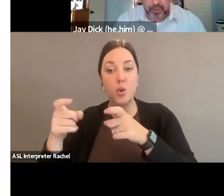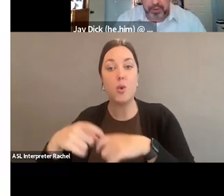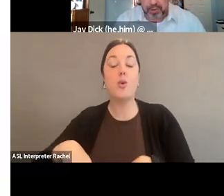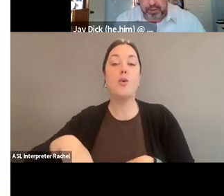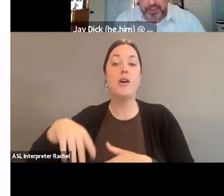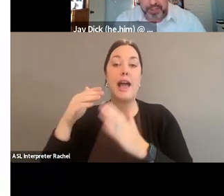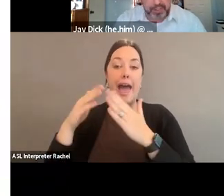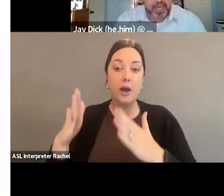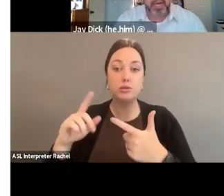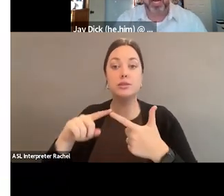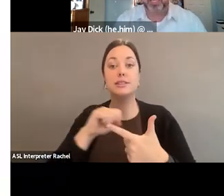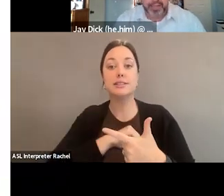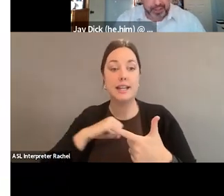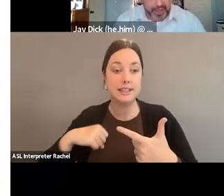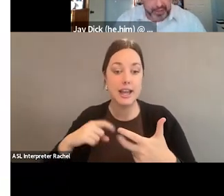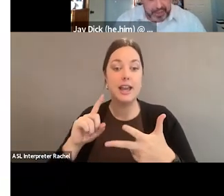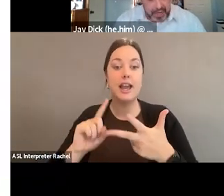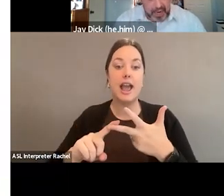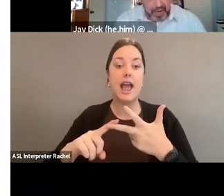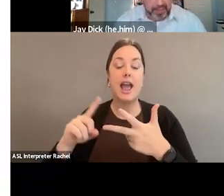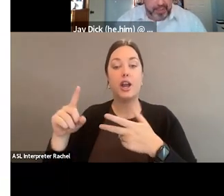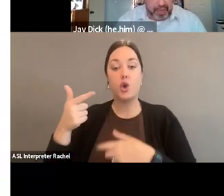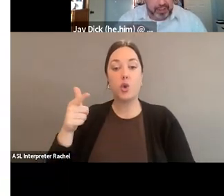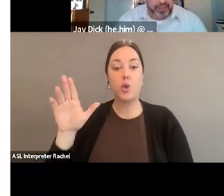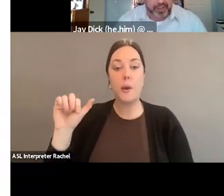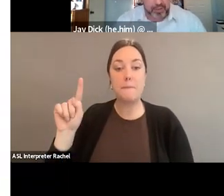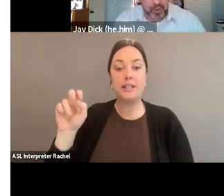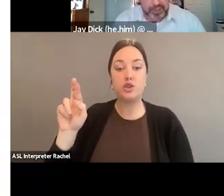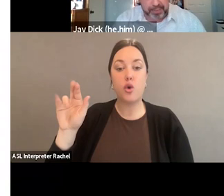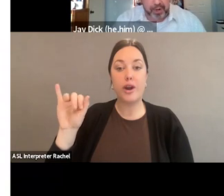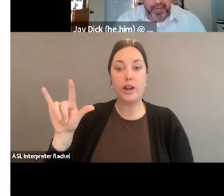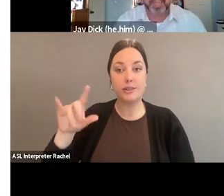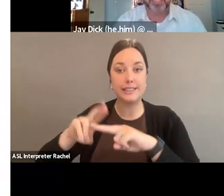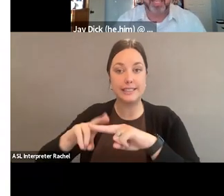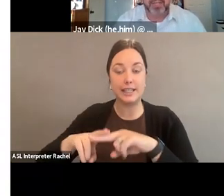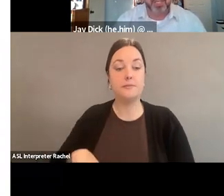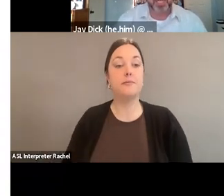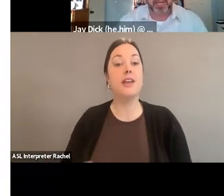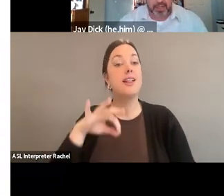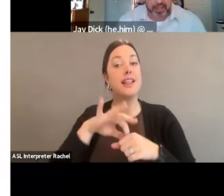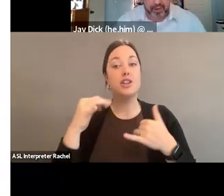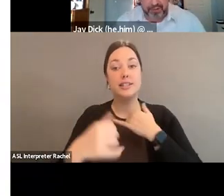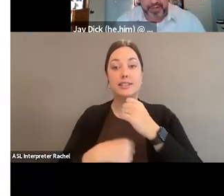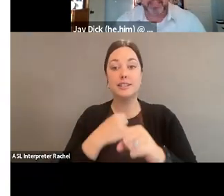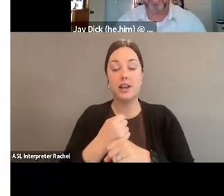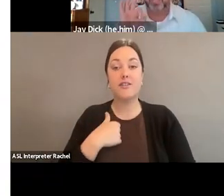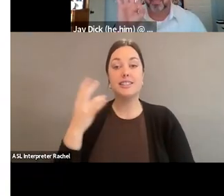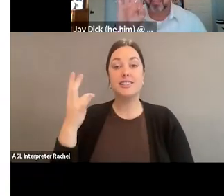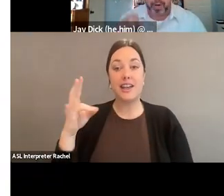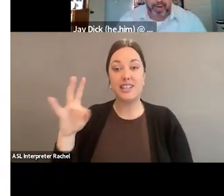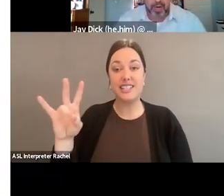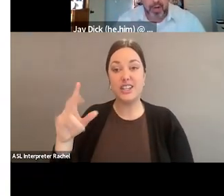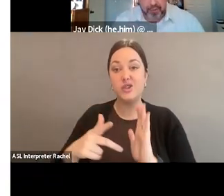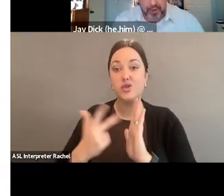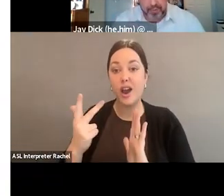Senate, and the gubernatorial seat in each state. The election this year puts Democrats at 17 trifectas. That's